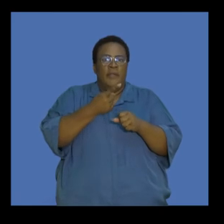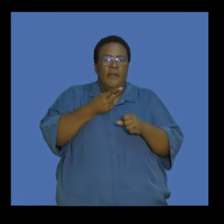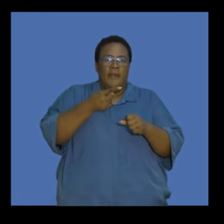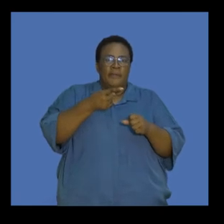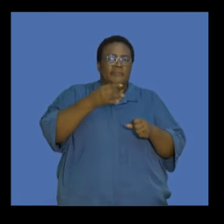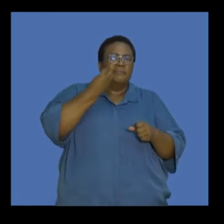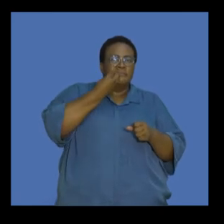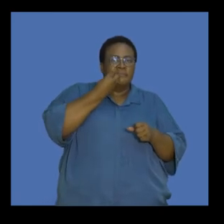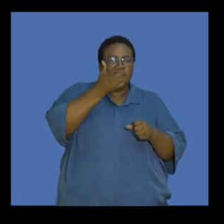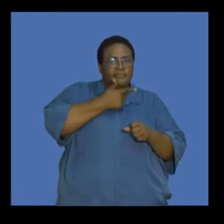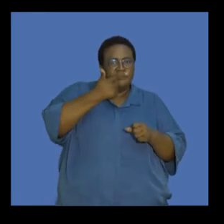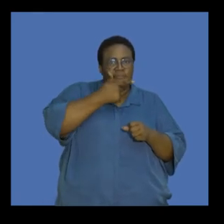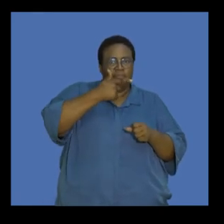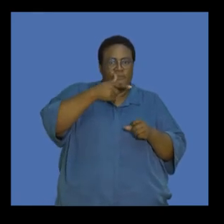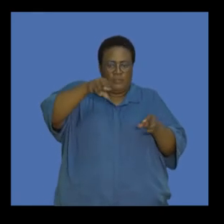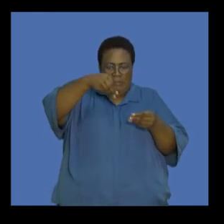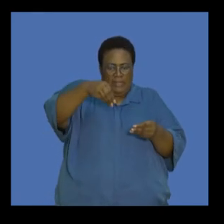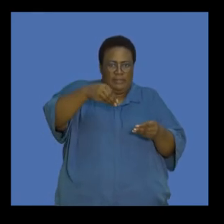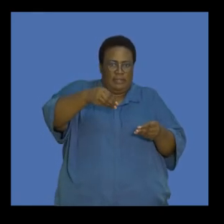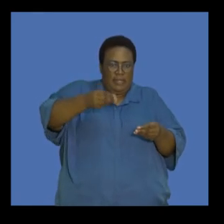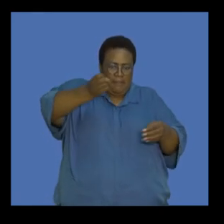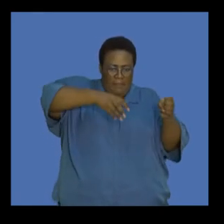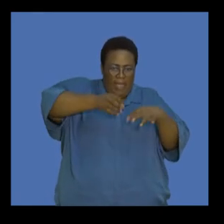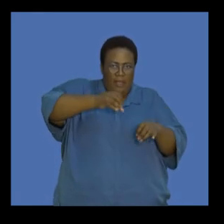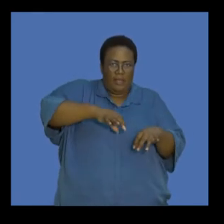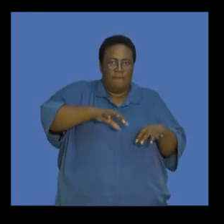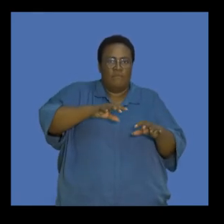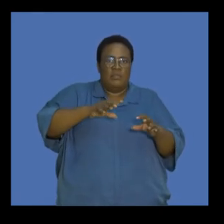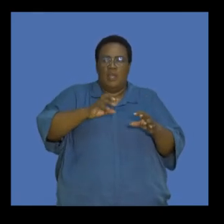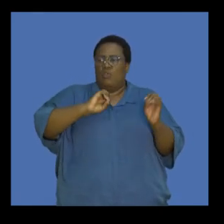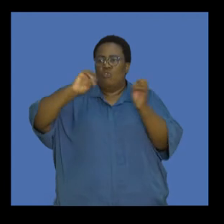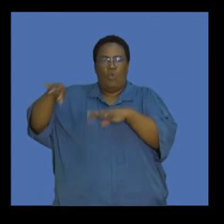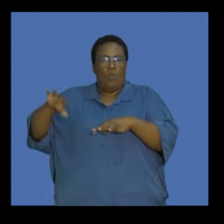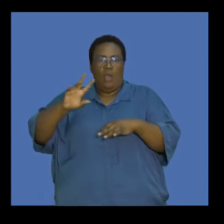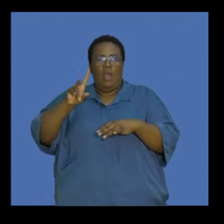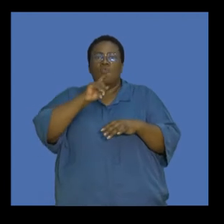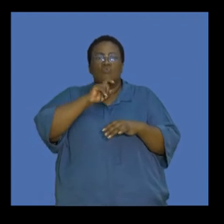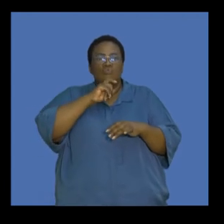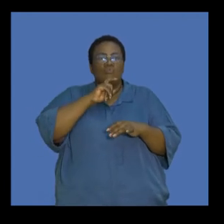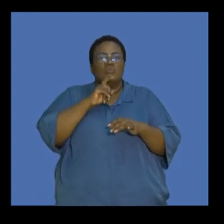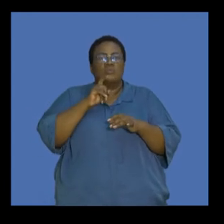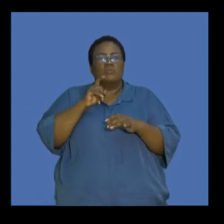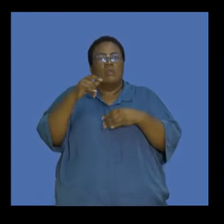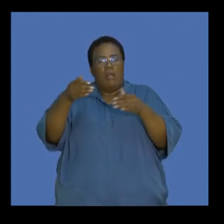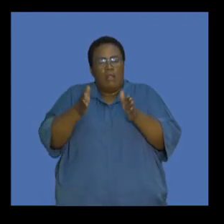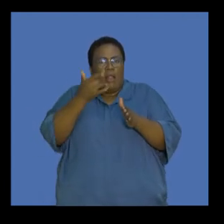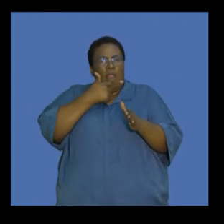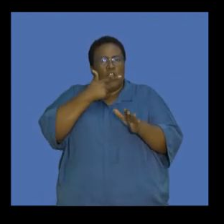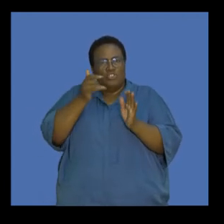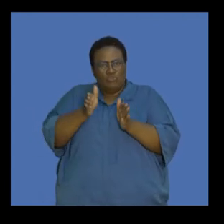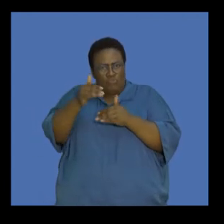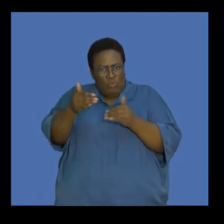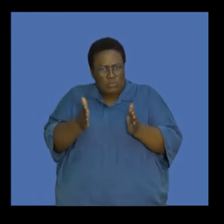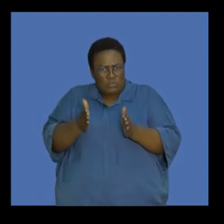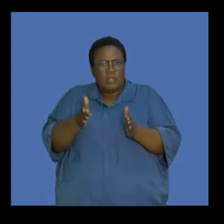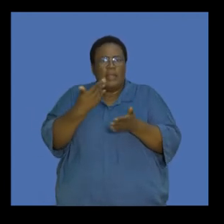plastic and then throw that plastic away. You can obviously pack them in a lunch box that you obviously come back home to that you can clean